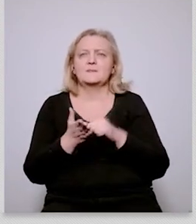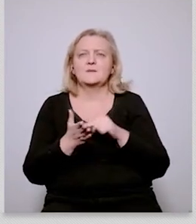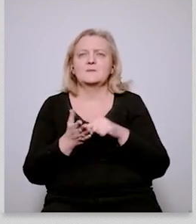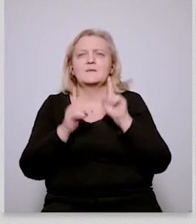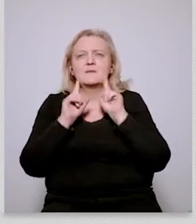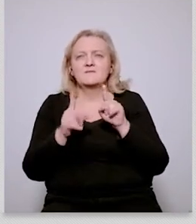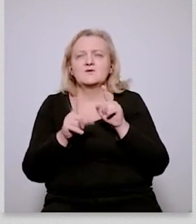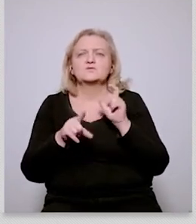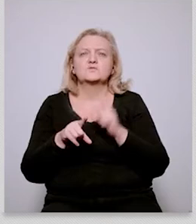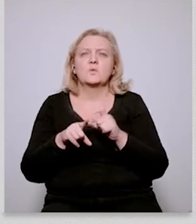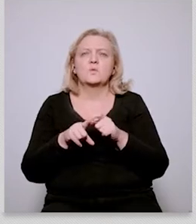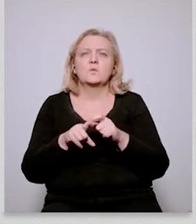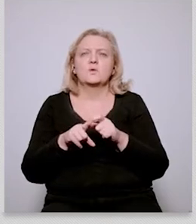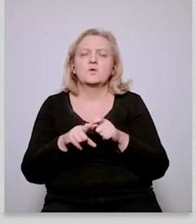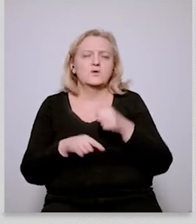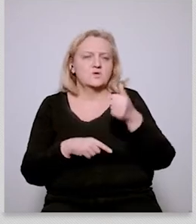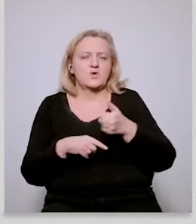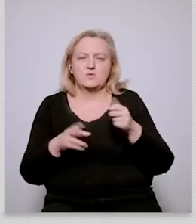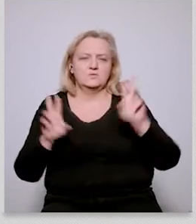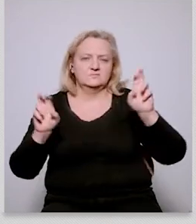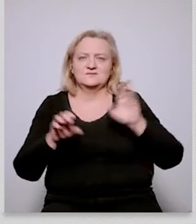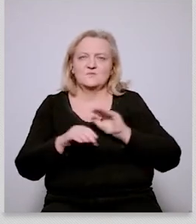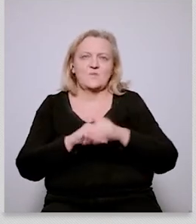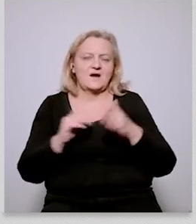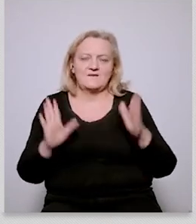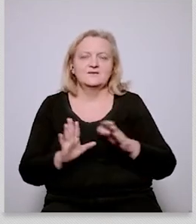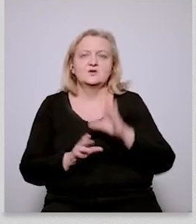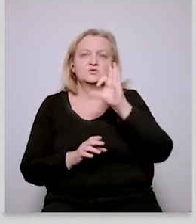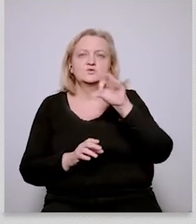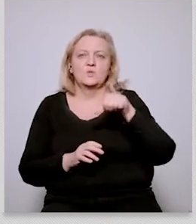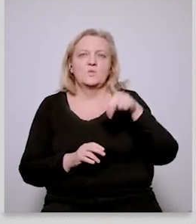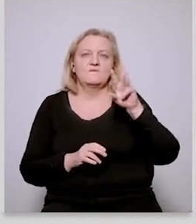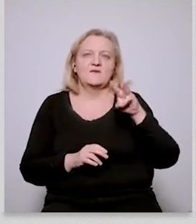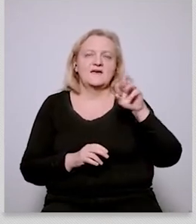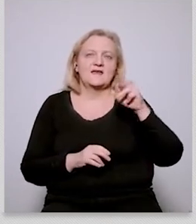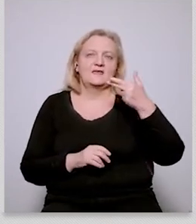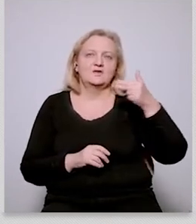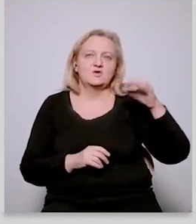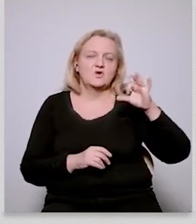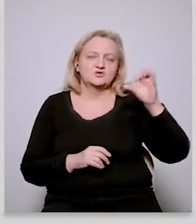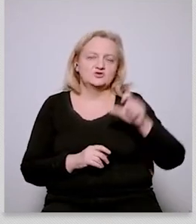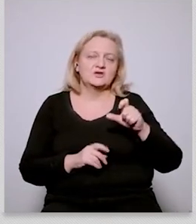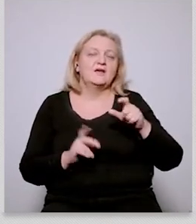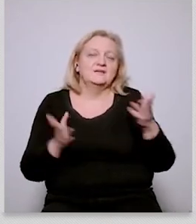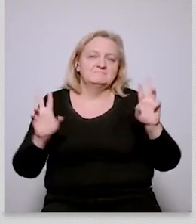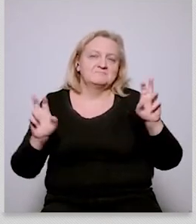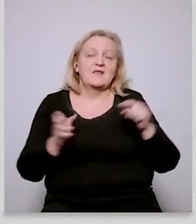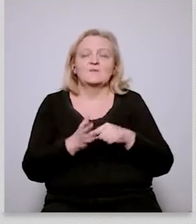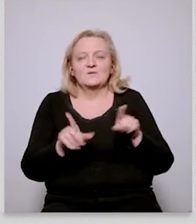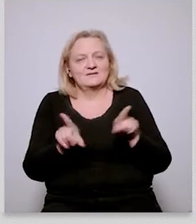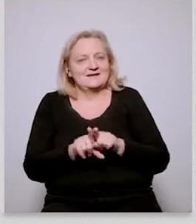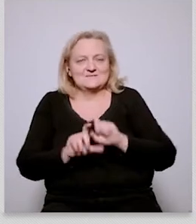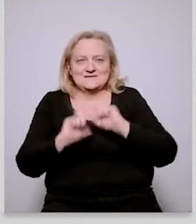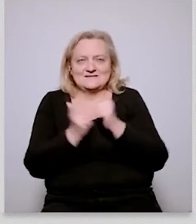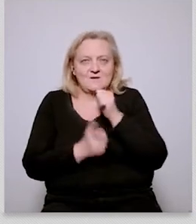in in some respects when it comes to to europe but but you know obviously you have concentric circles so you have populists basically